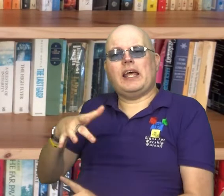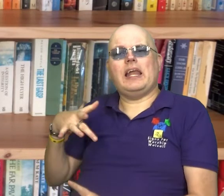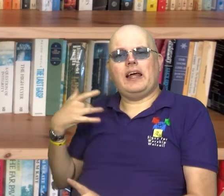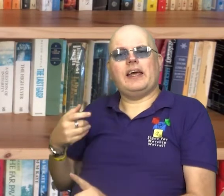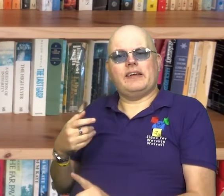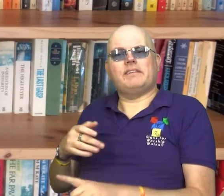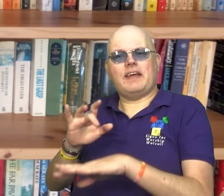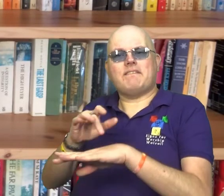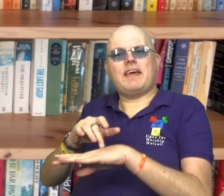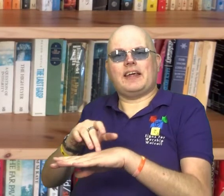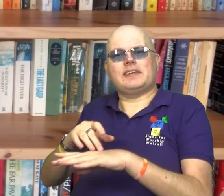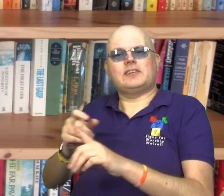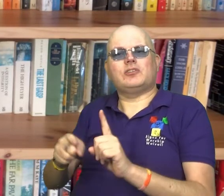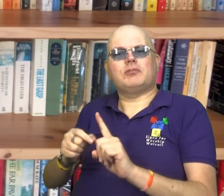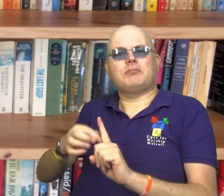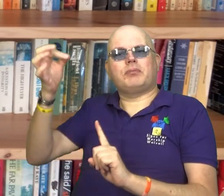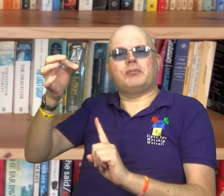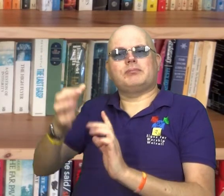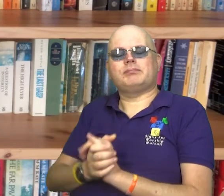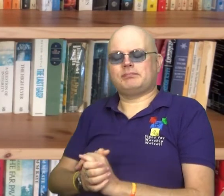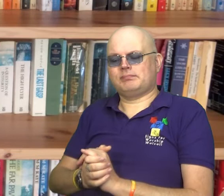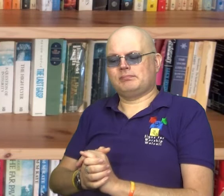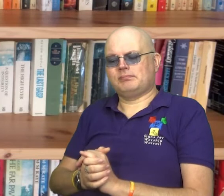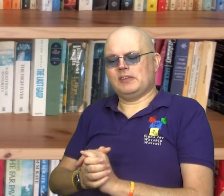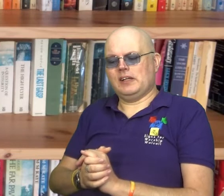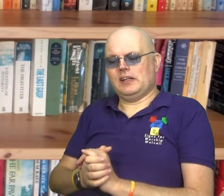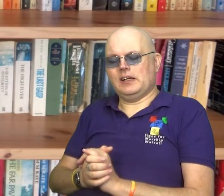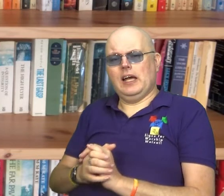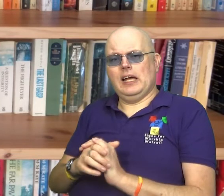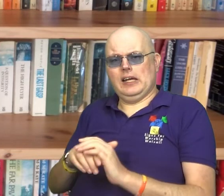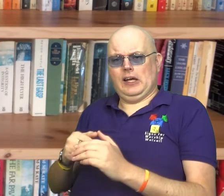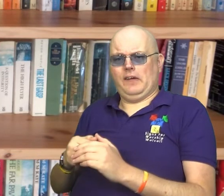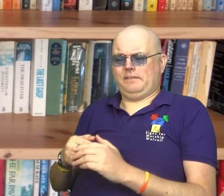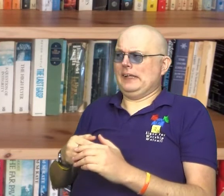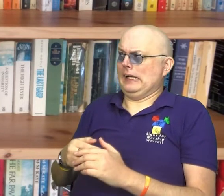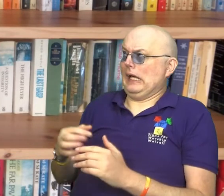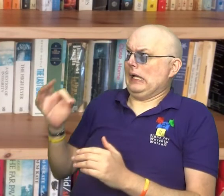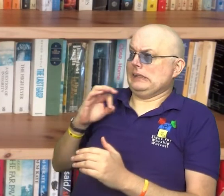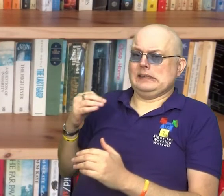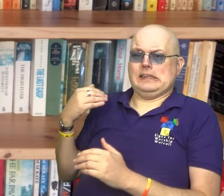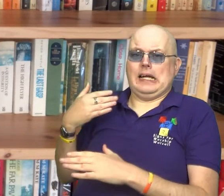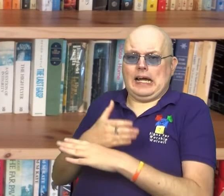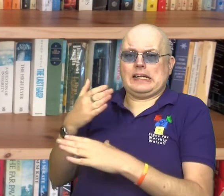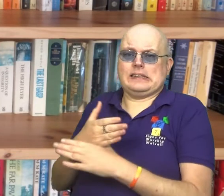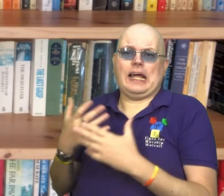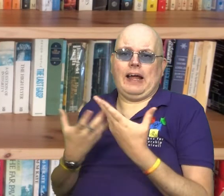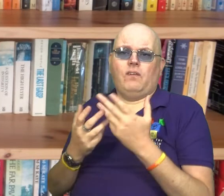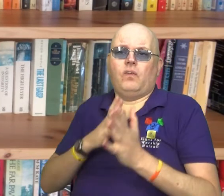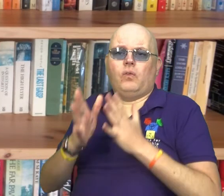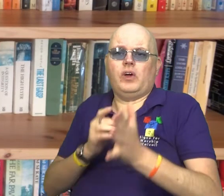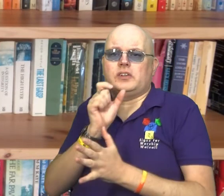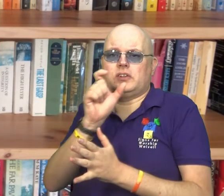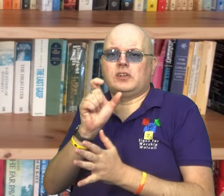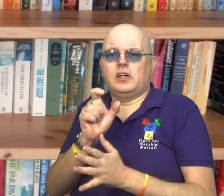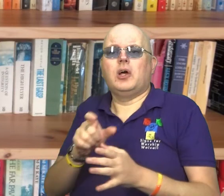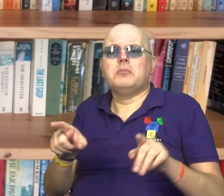difference to their lives. So we may be required to act by using words. But